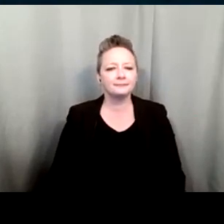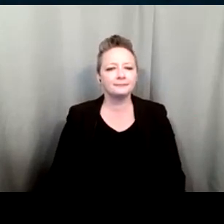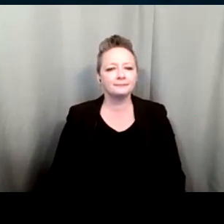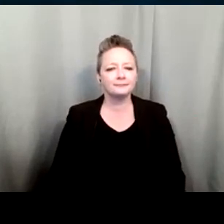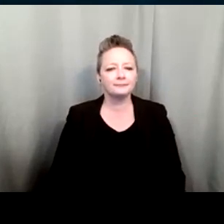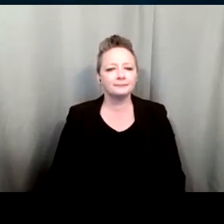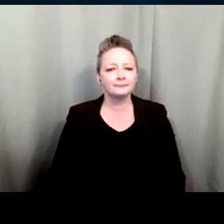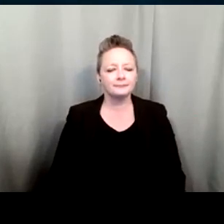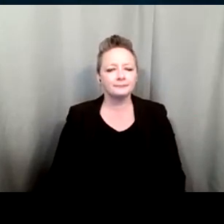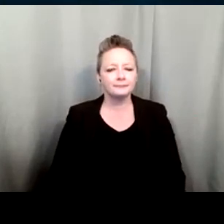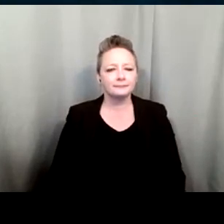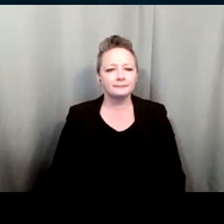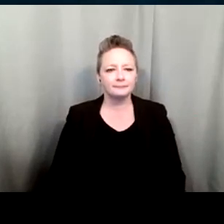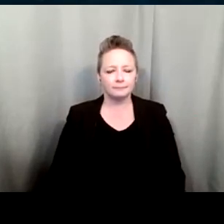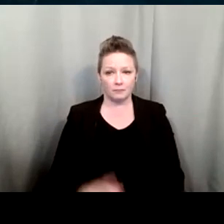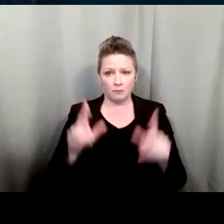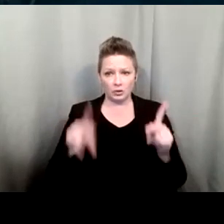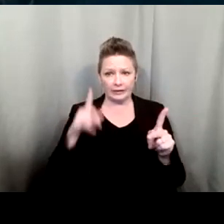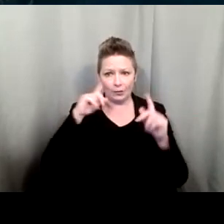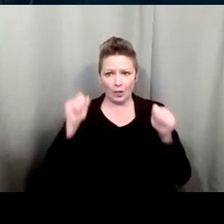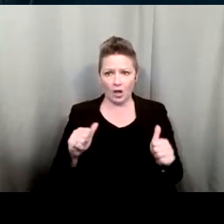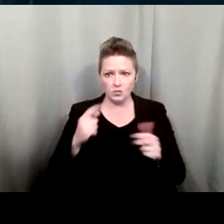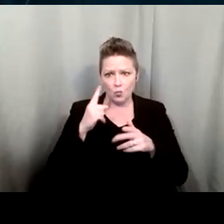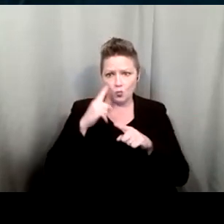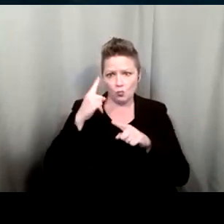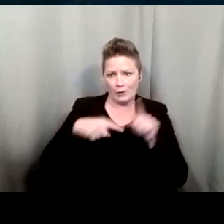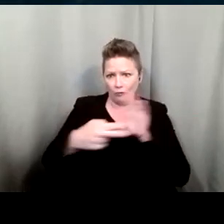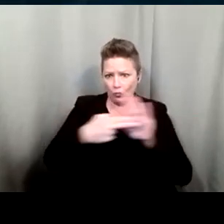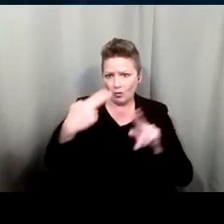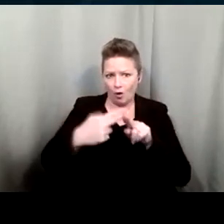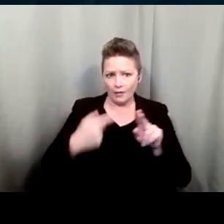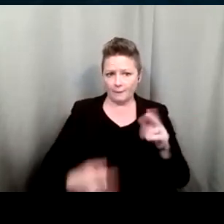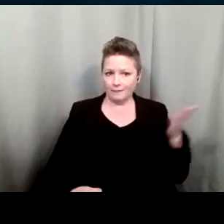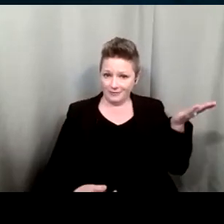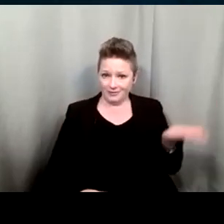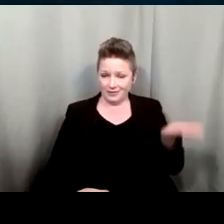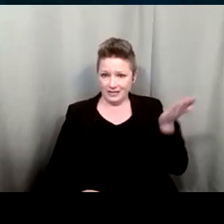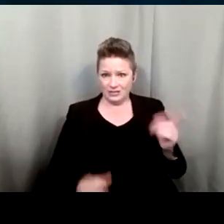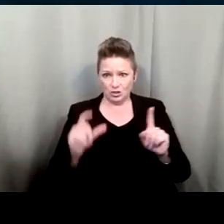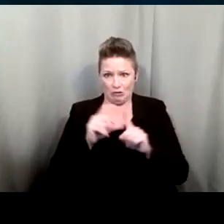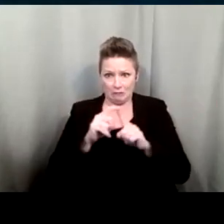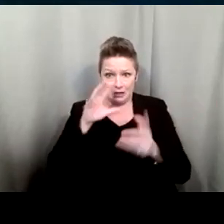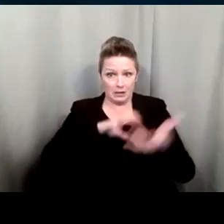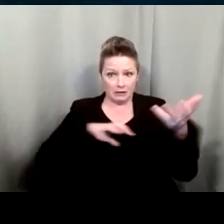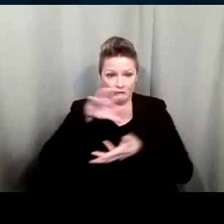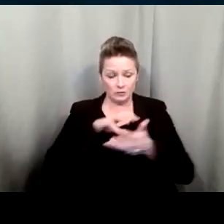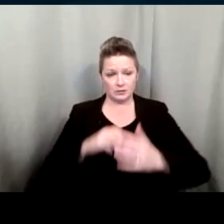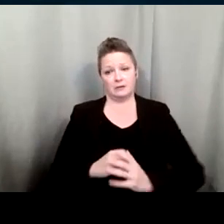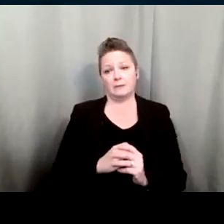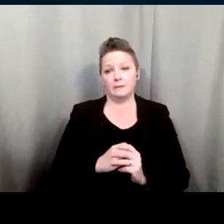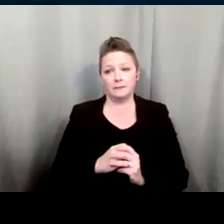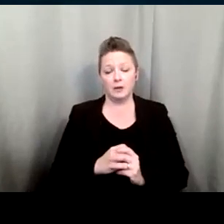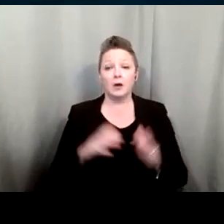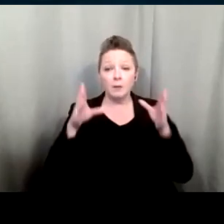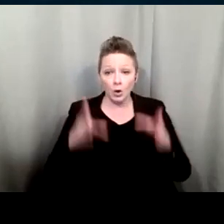what do you call someone with a hearing loss these terms may be confusing when we're talking about somebody who's